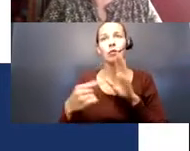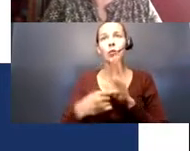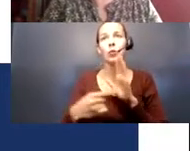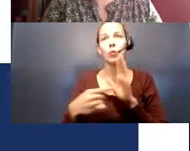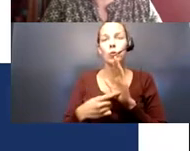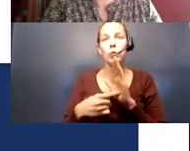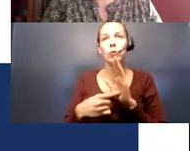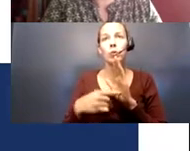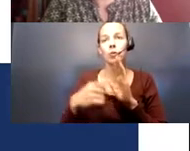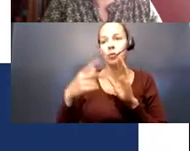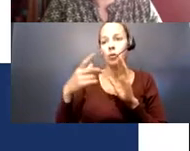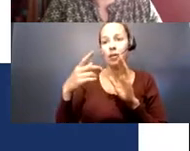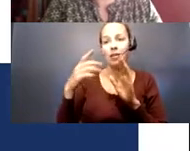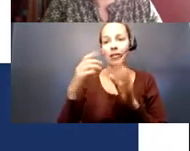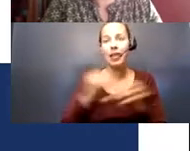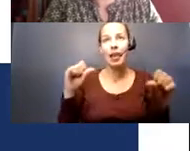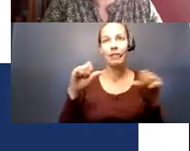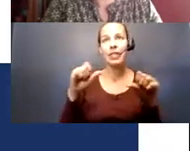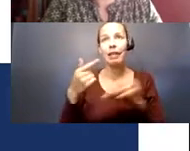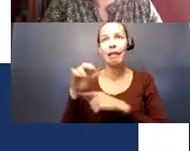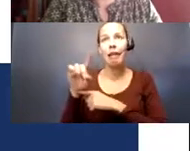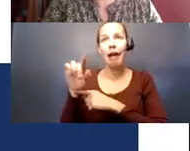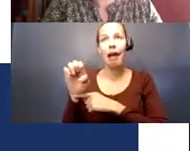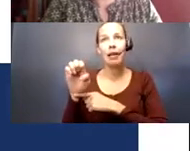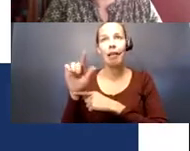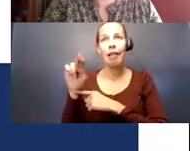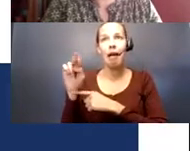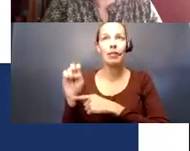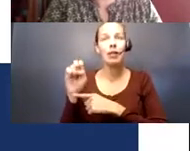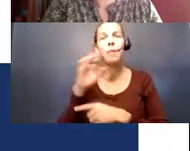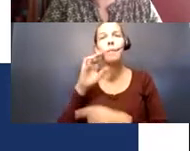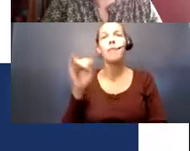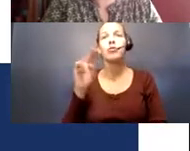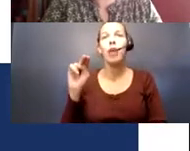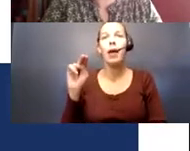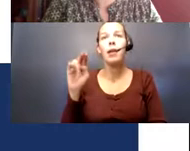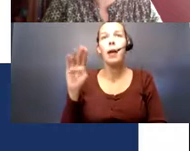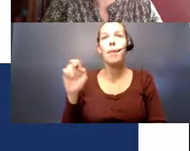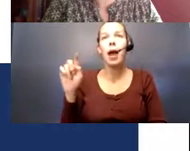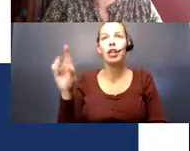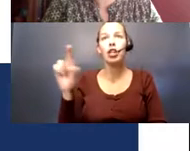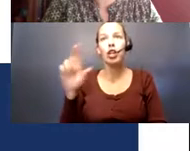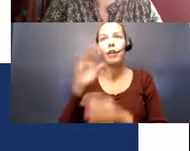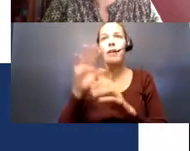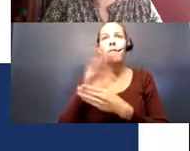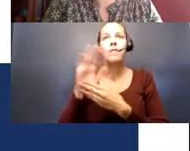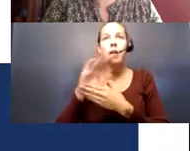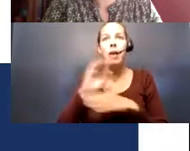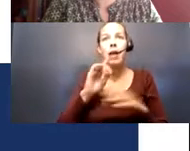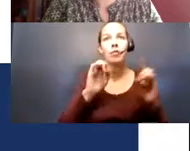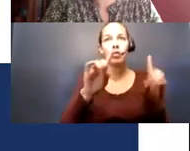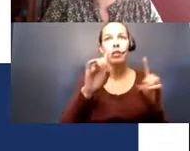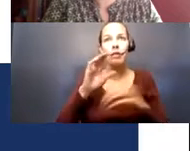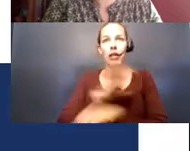the safety guidelines to keep them safe. So, as I said, I'm Jen Boedeker. I'm the director of field education and clinical instructor at St. Ambrose